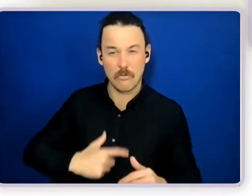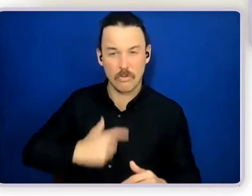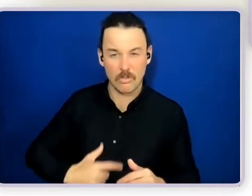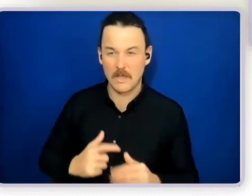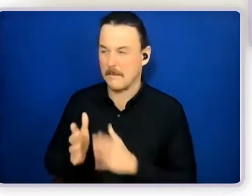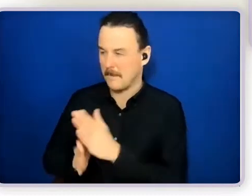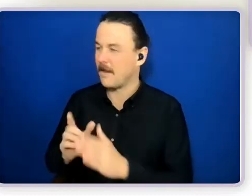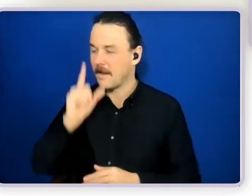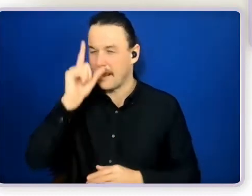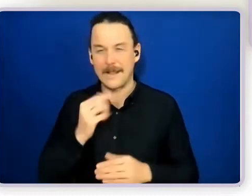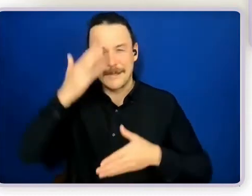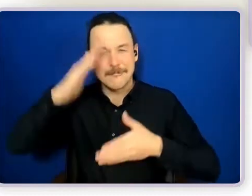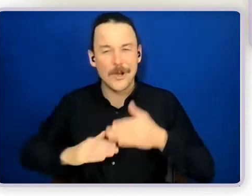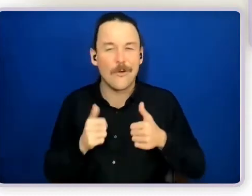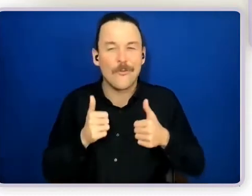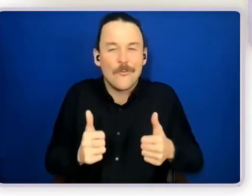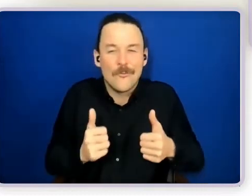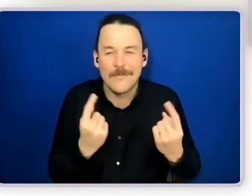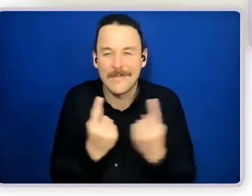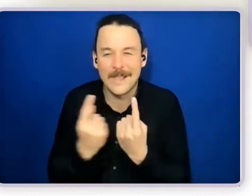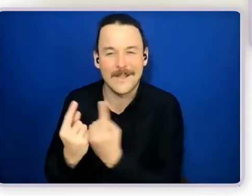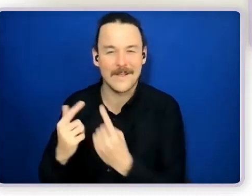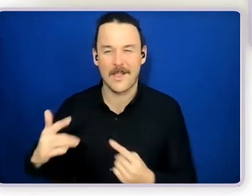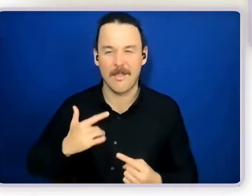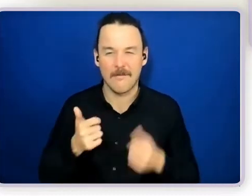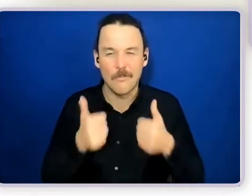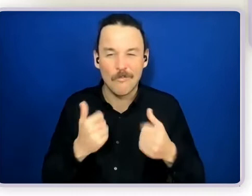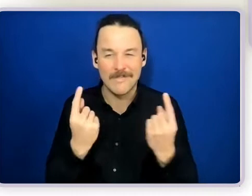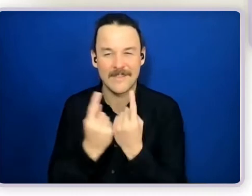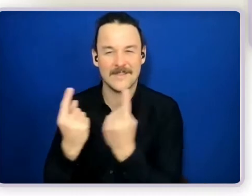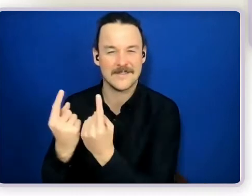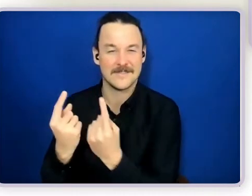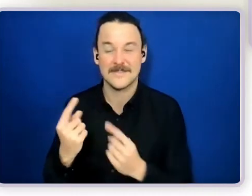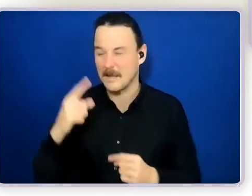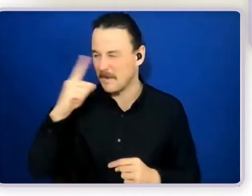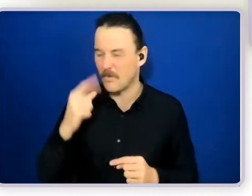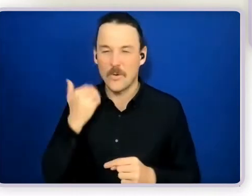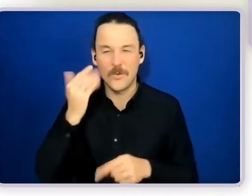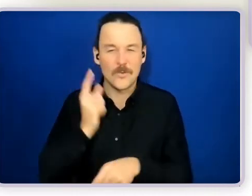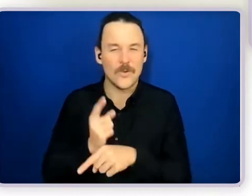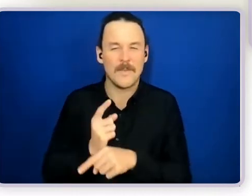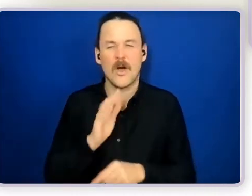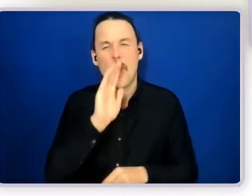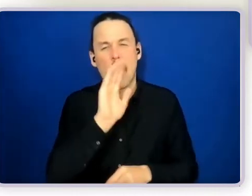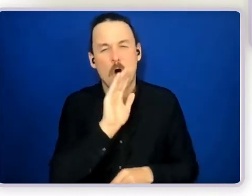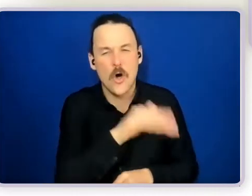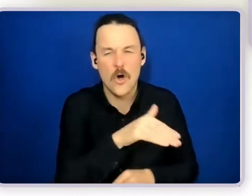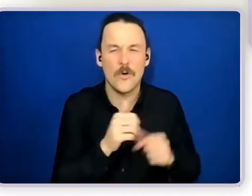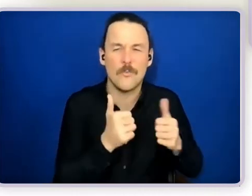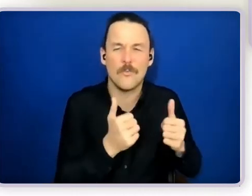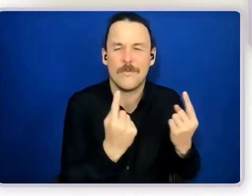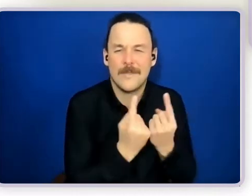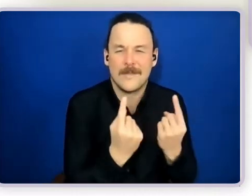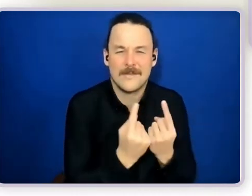often in workshops, people talk about the same things. They talk about home, love, financial security, relationships,